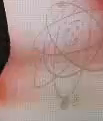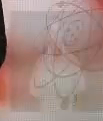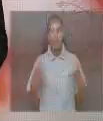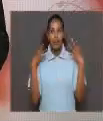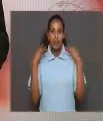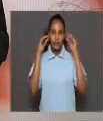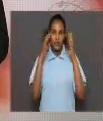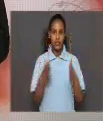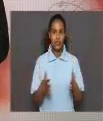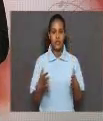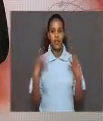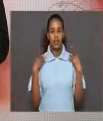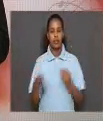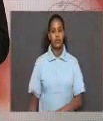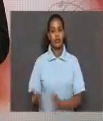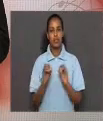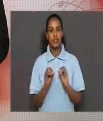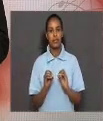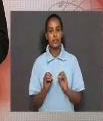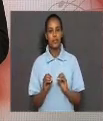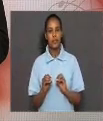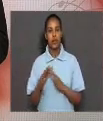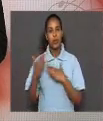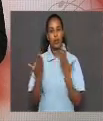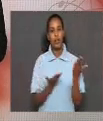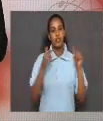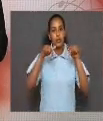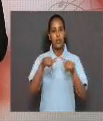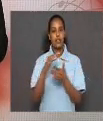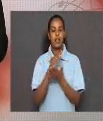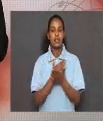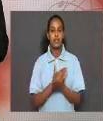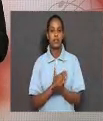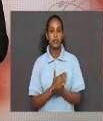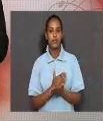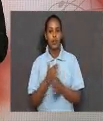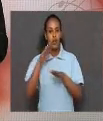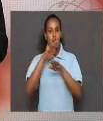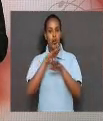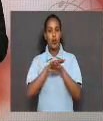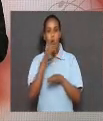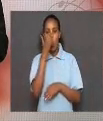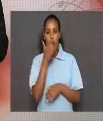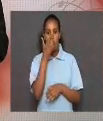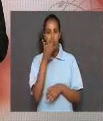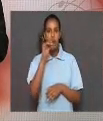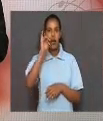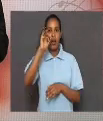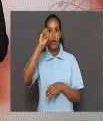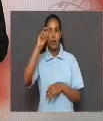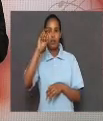Educational teacher. Hello, students. Welcome to today's lesson on the common